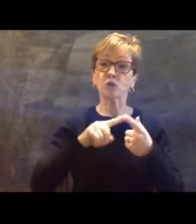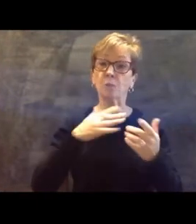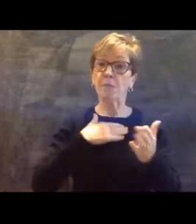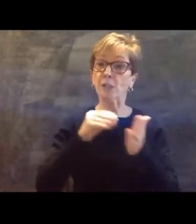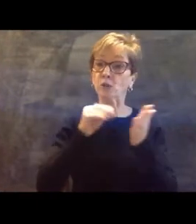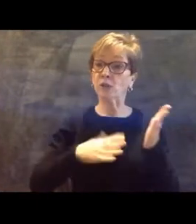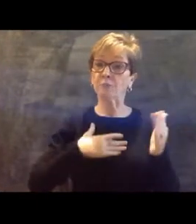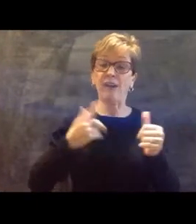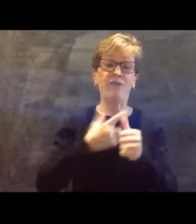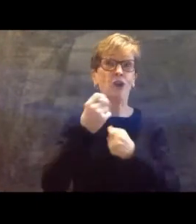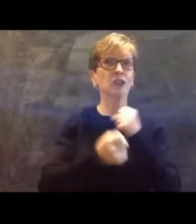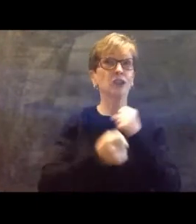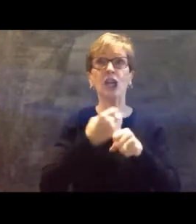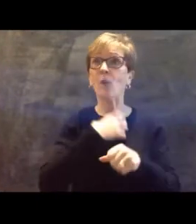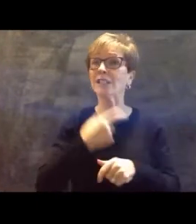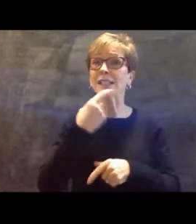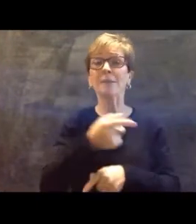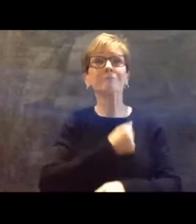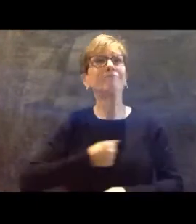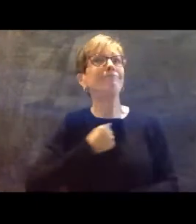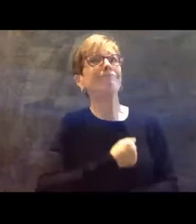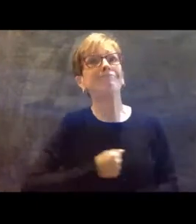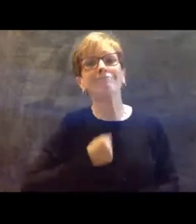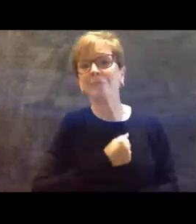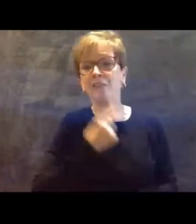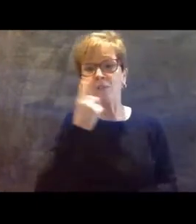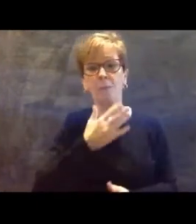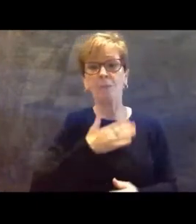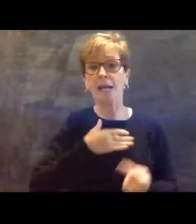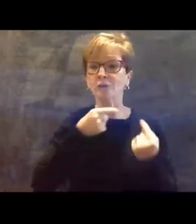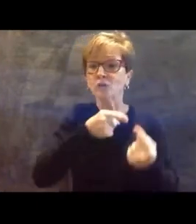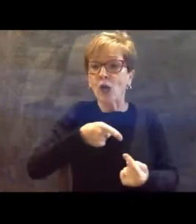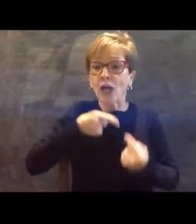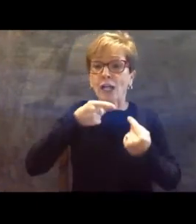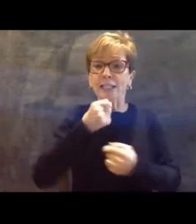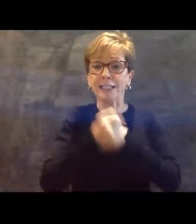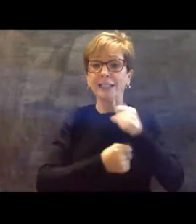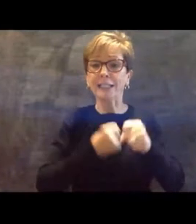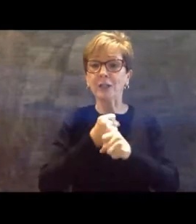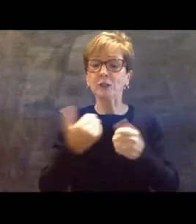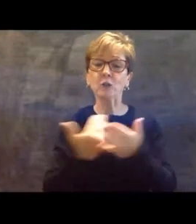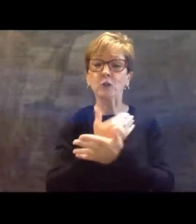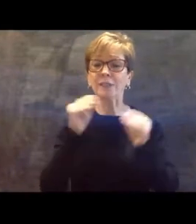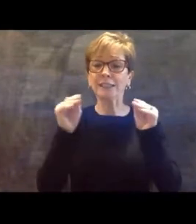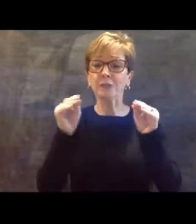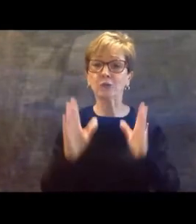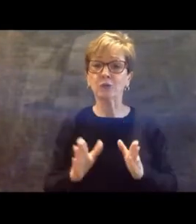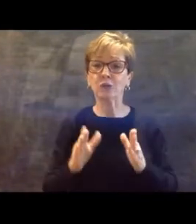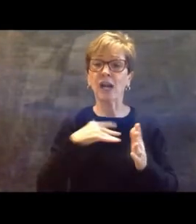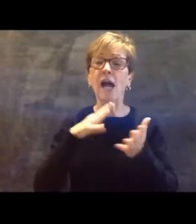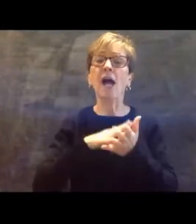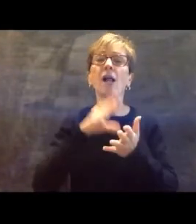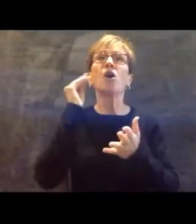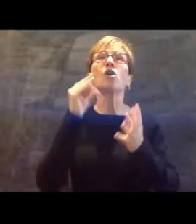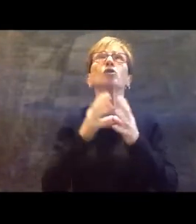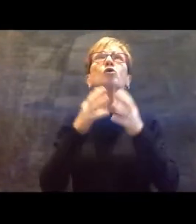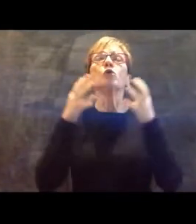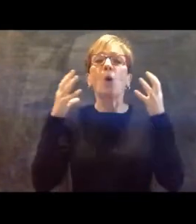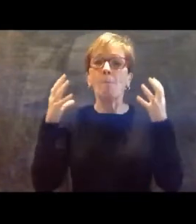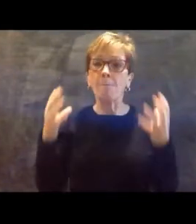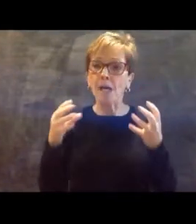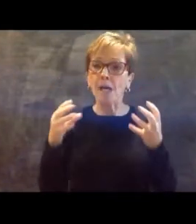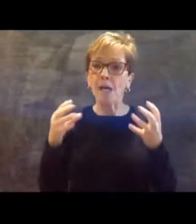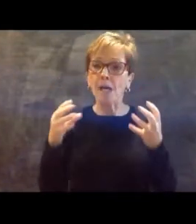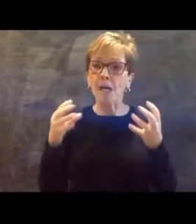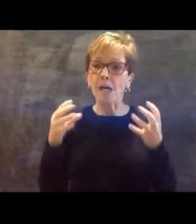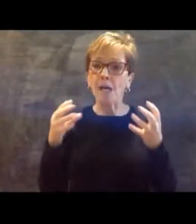apologize to them for what a struggling new teacher I was. I learned so much in those first few years and